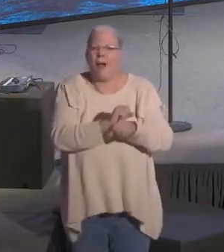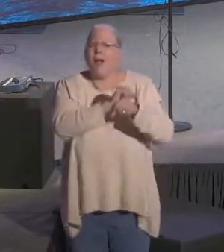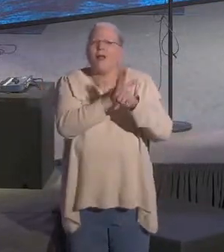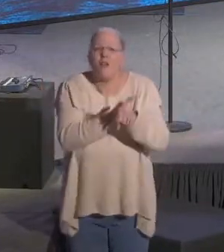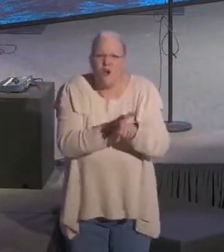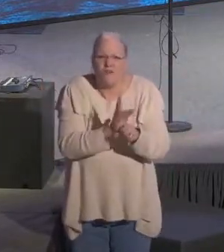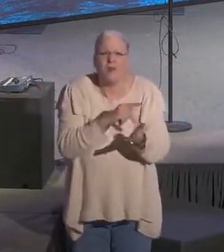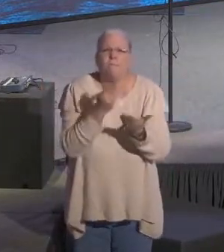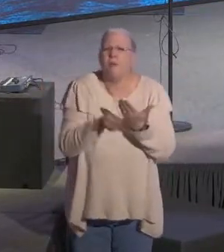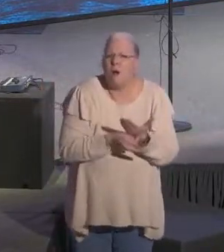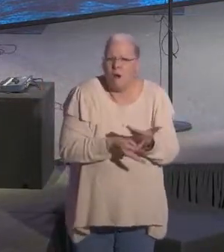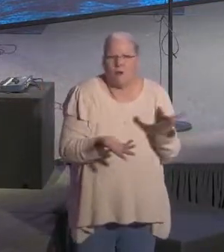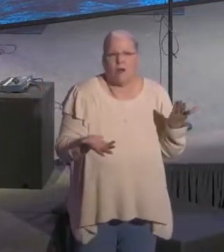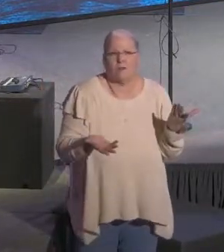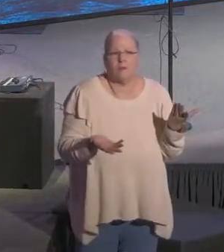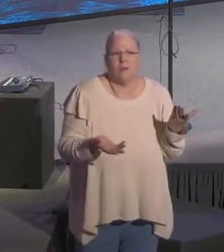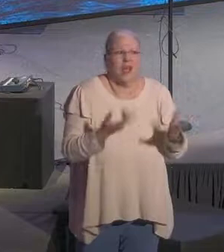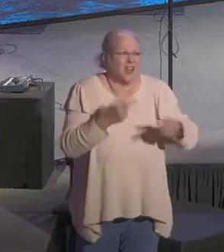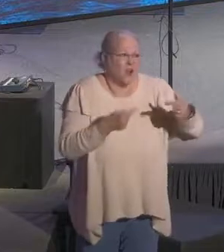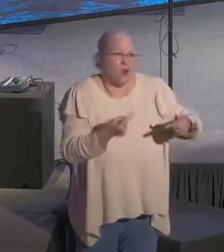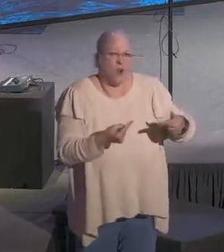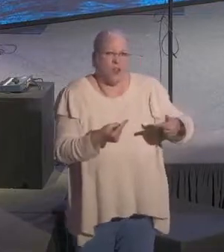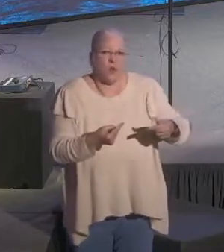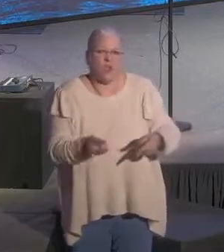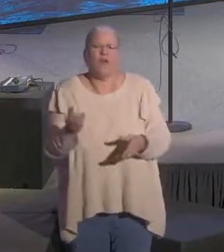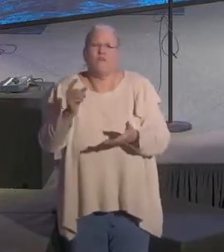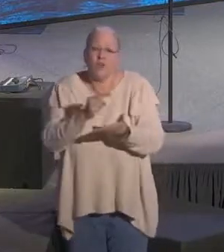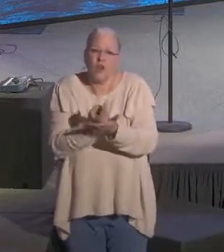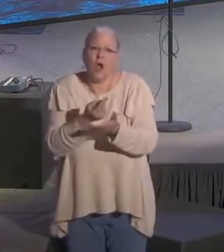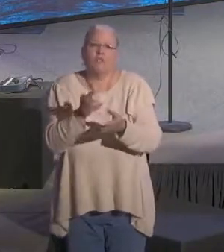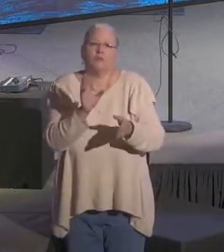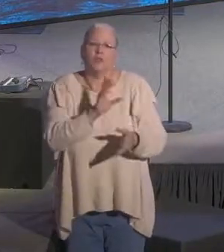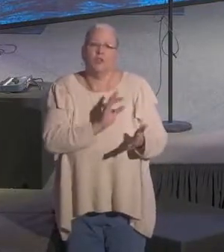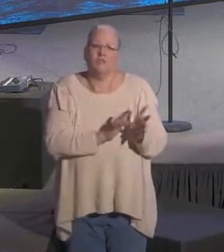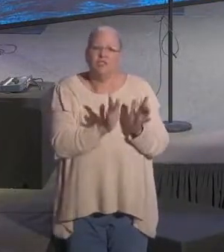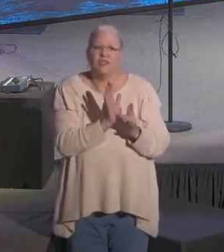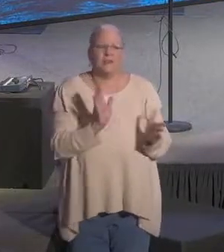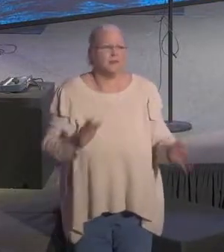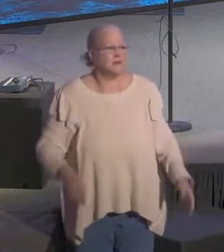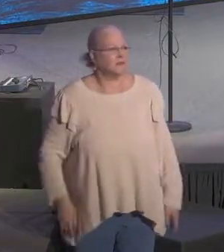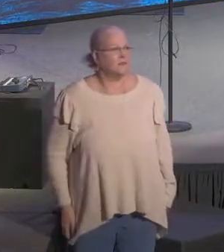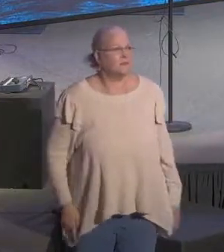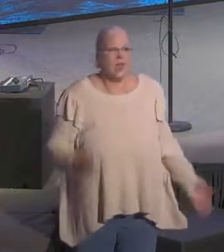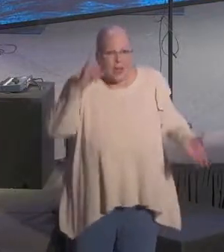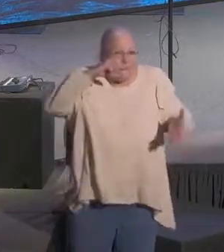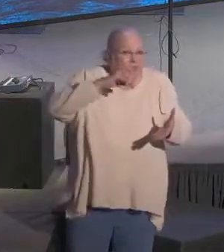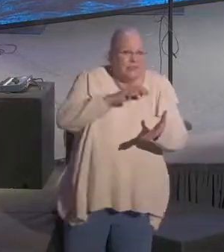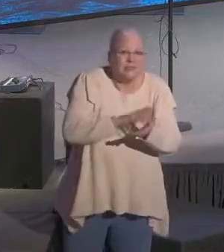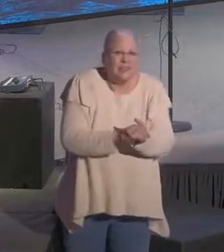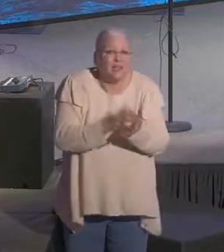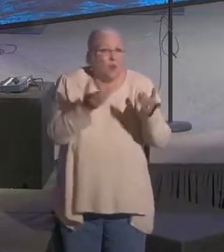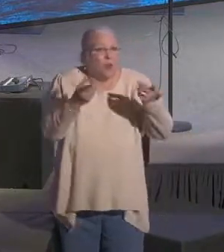policies more than arguing for the gospel of Christ. I really believe this.